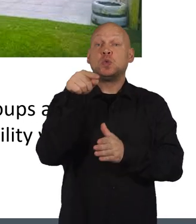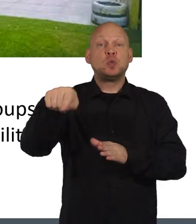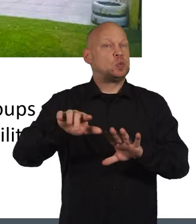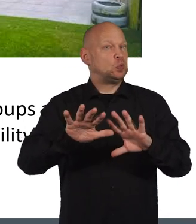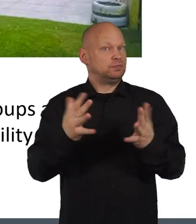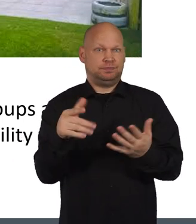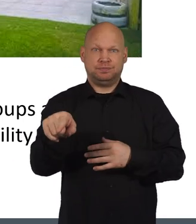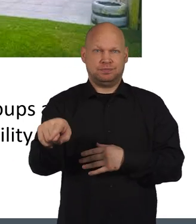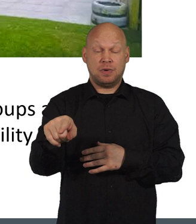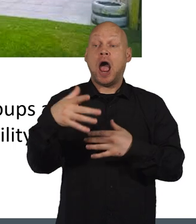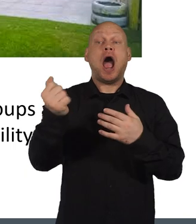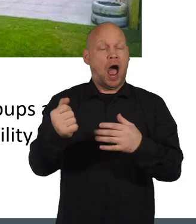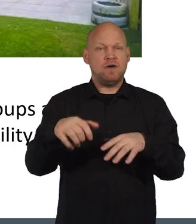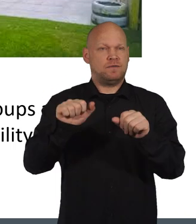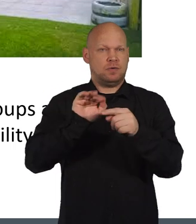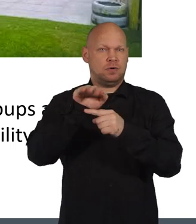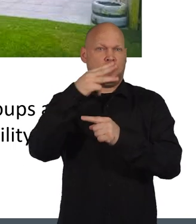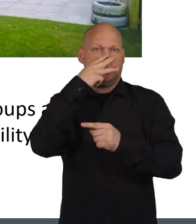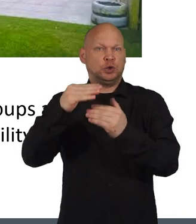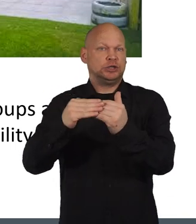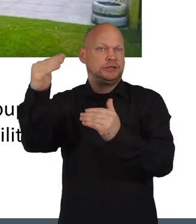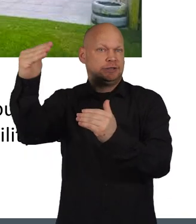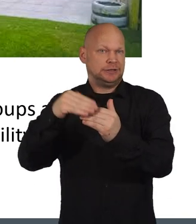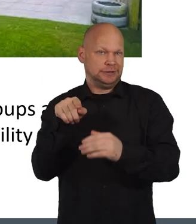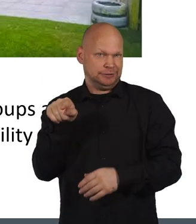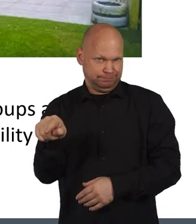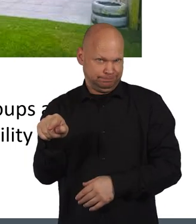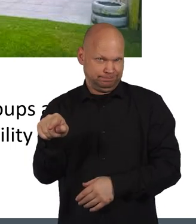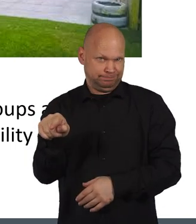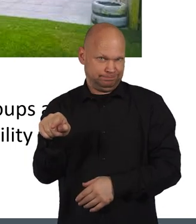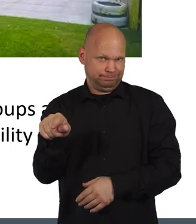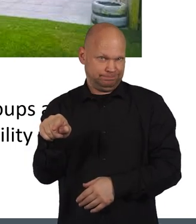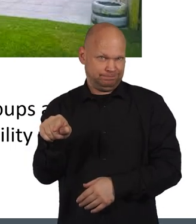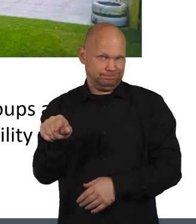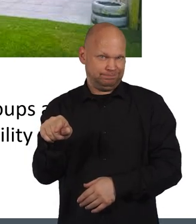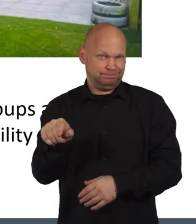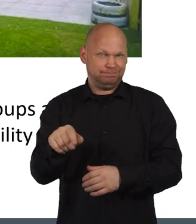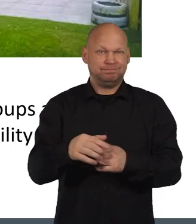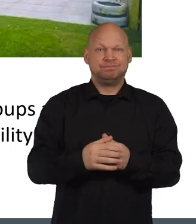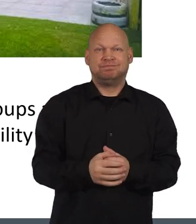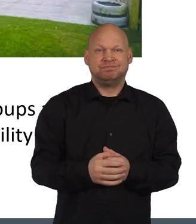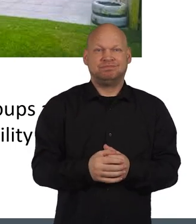the new facility would only provide child care for children aged three and over.